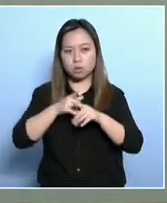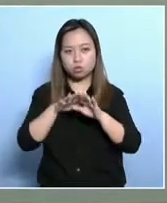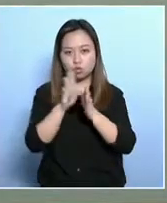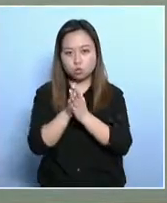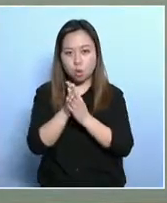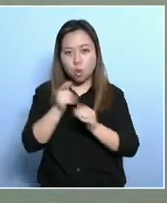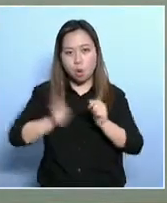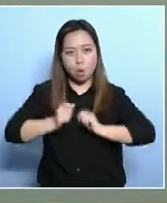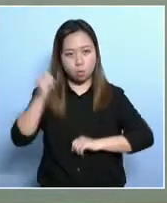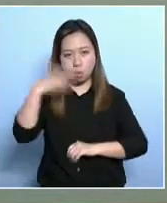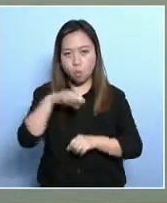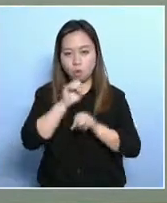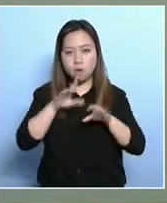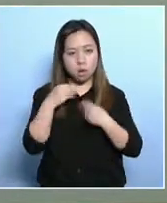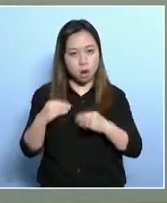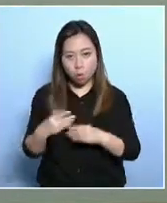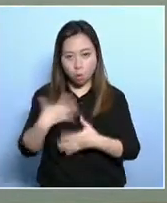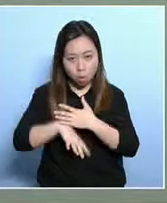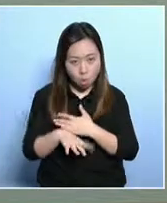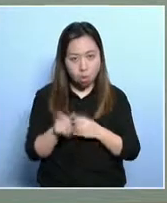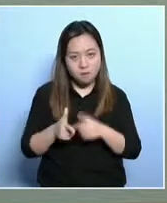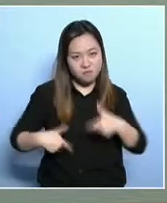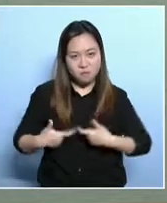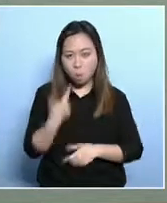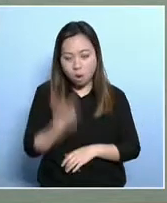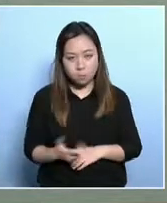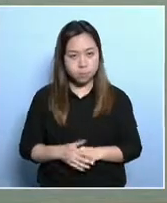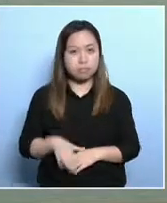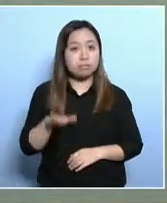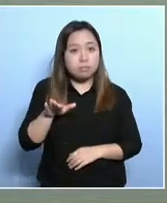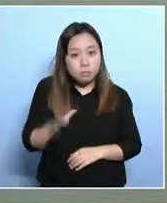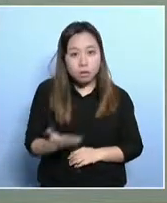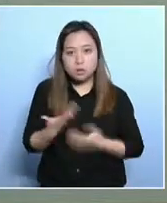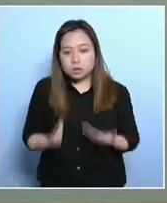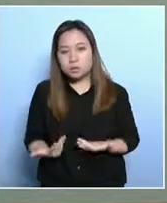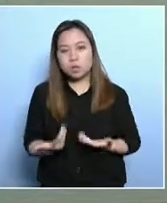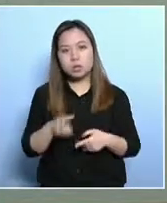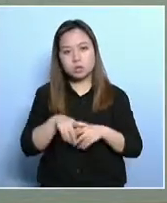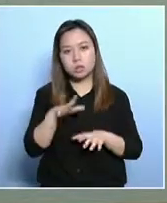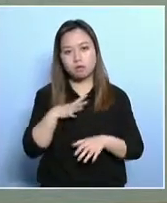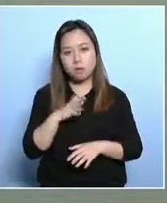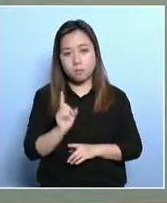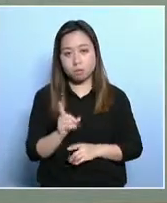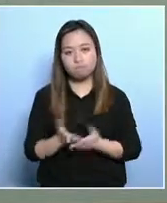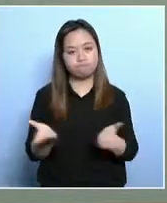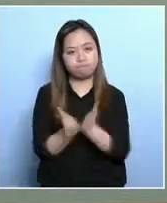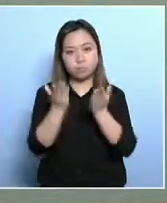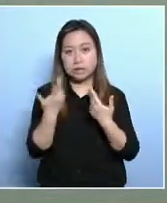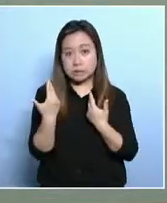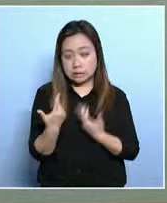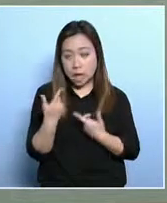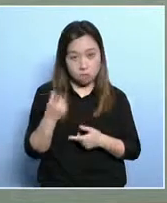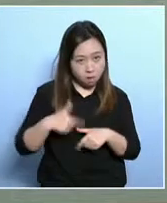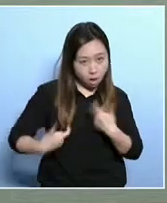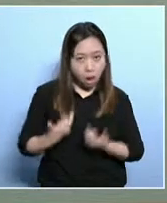from what's given to the rich. This morning, Dr. Law Qikwong said that the